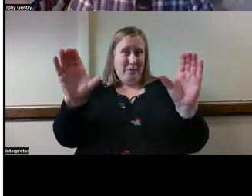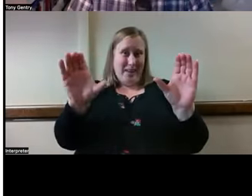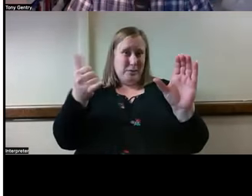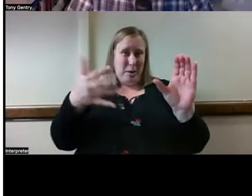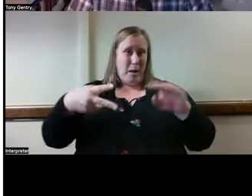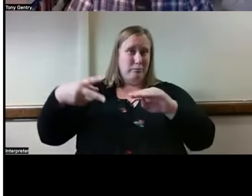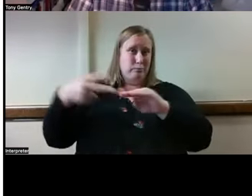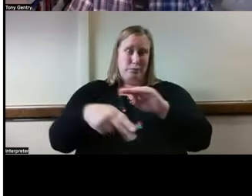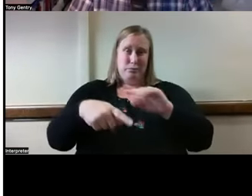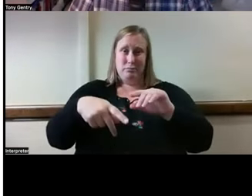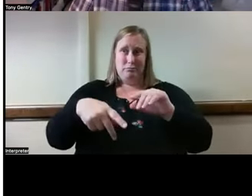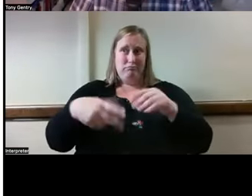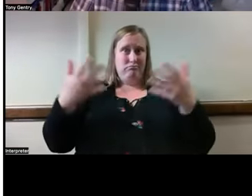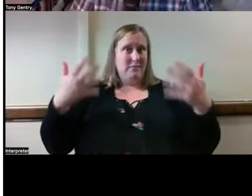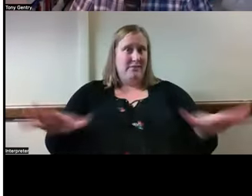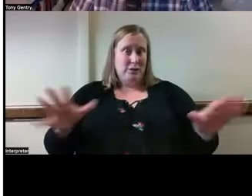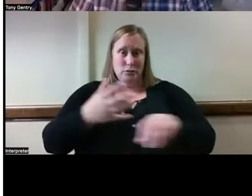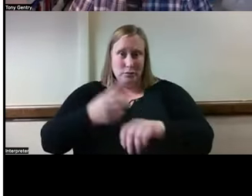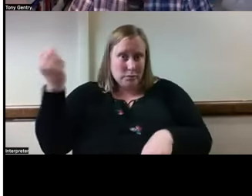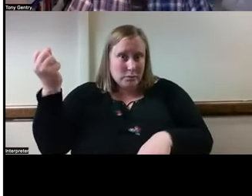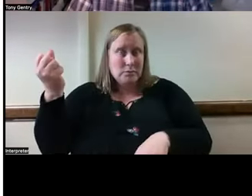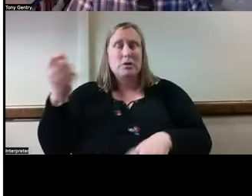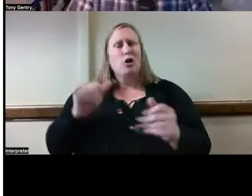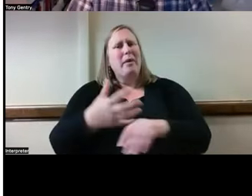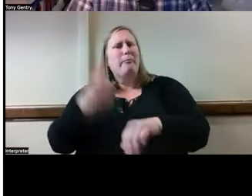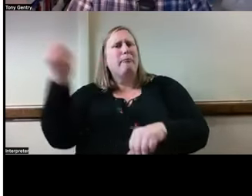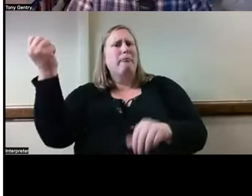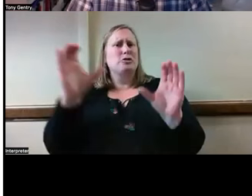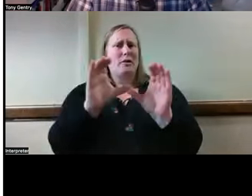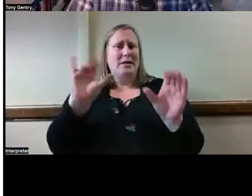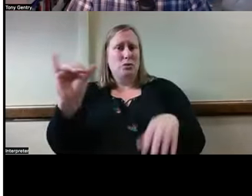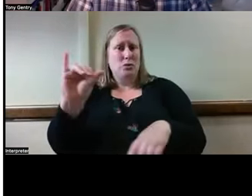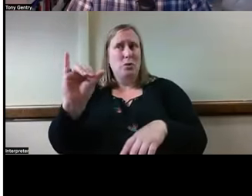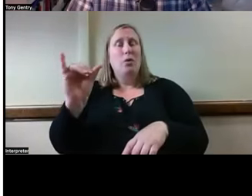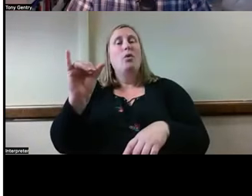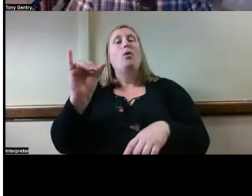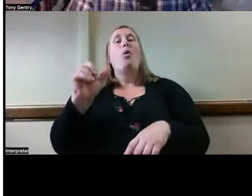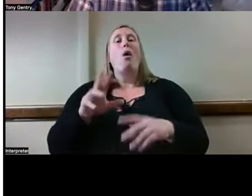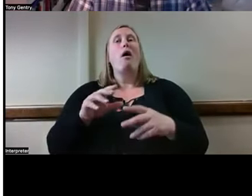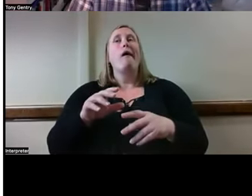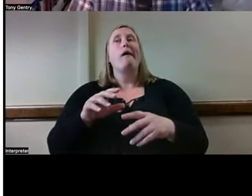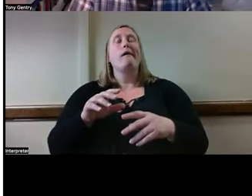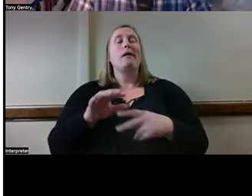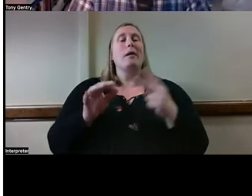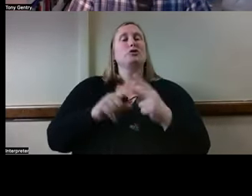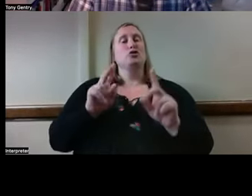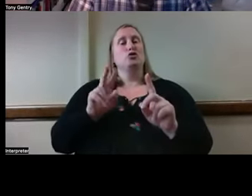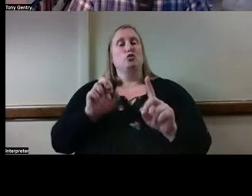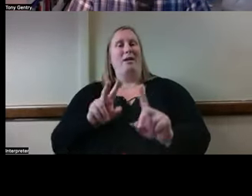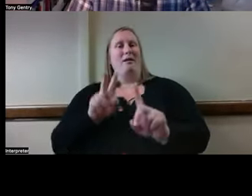It's also possible that your certification may be revoked with an option to reapply in 18 months.